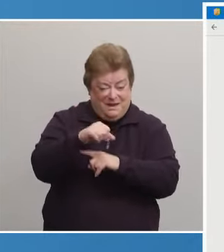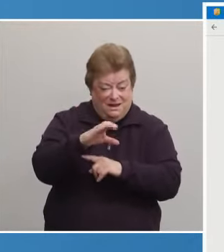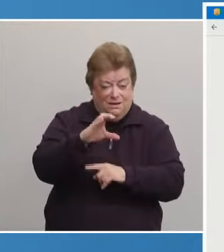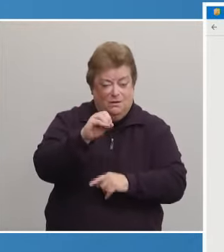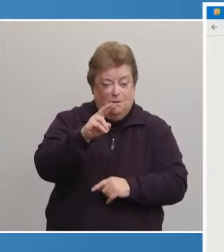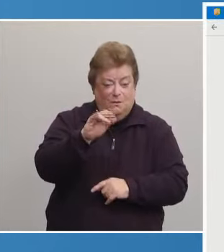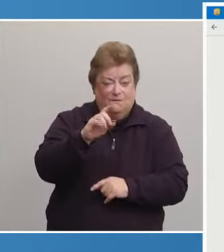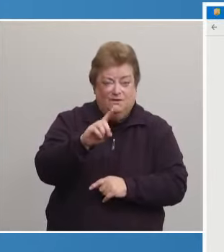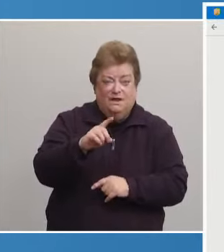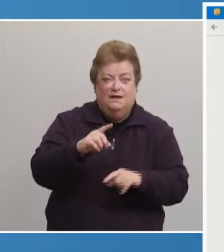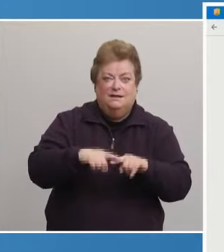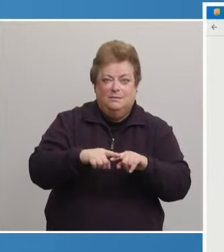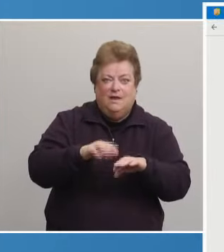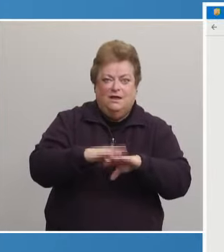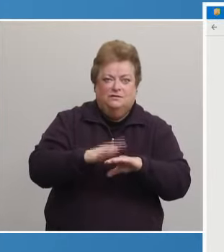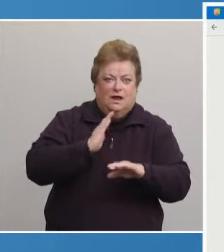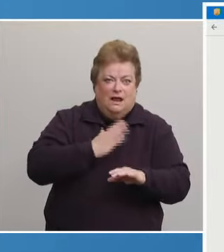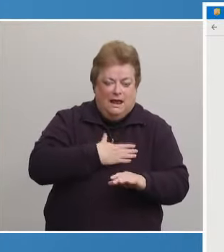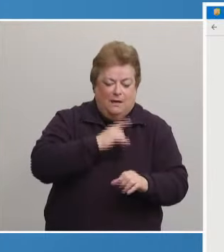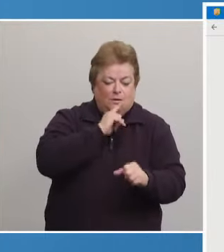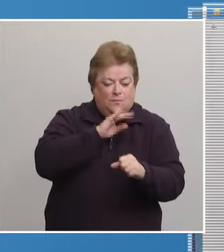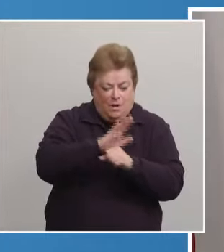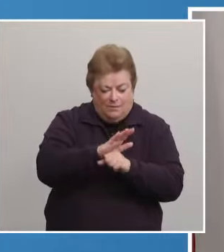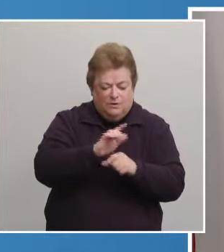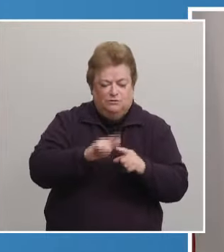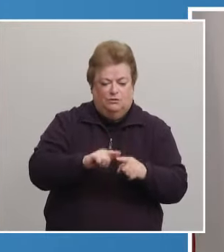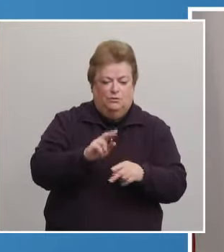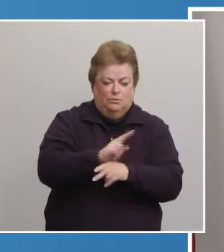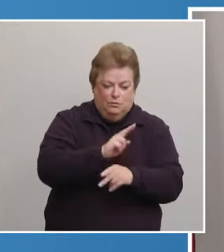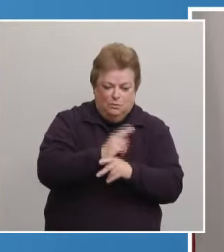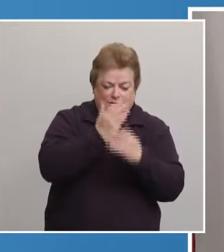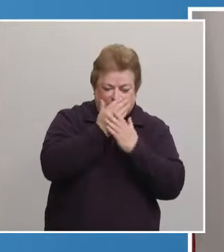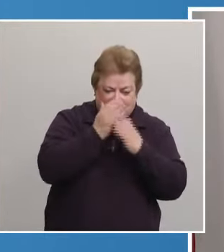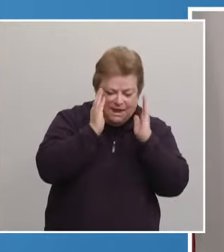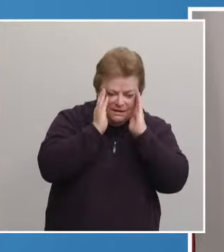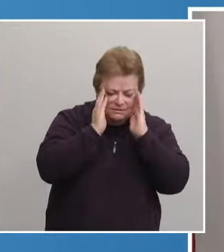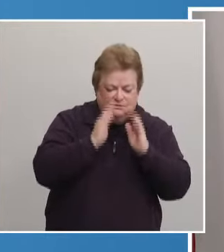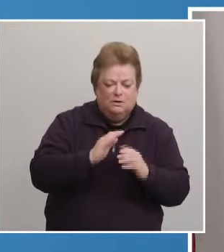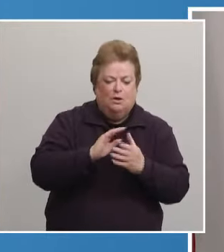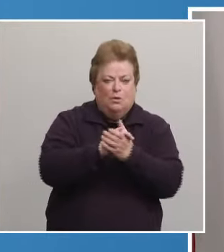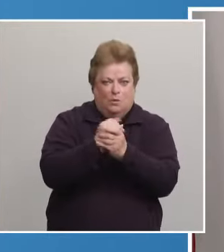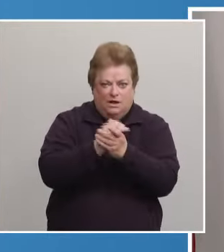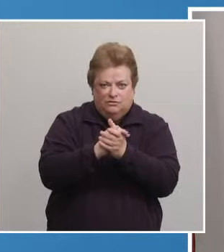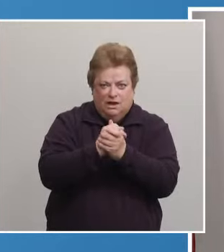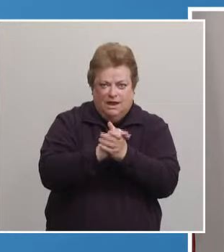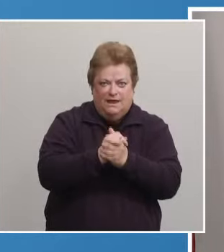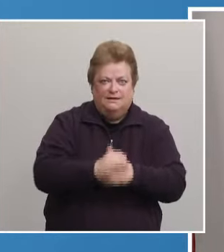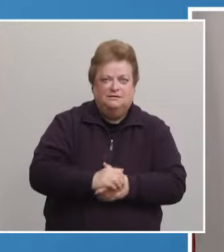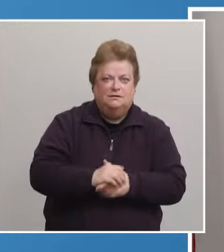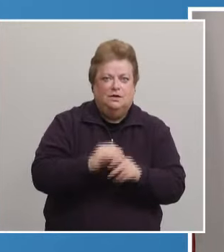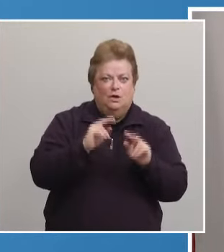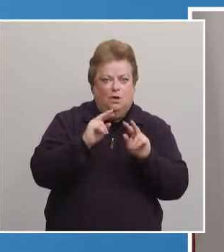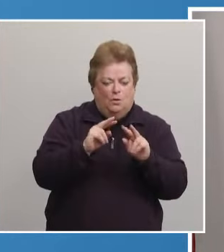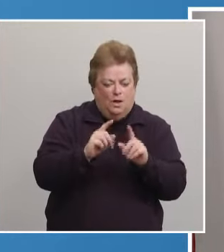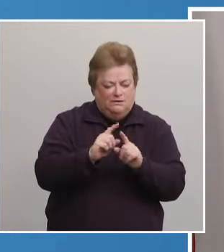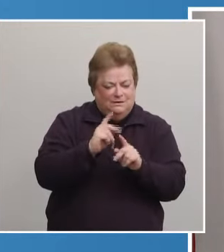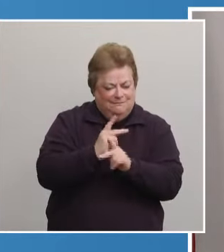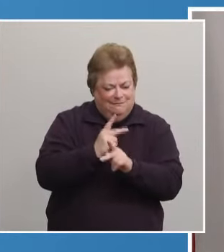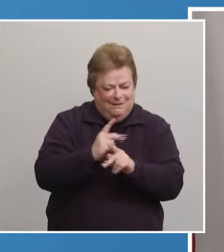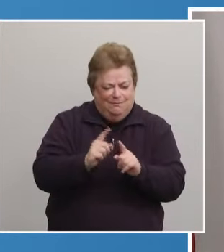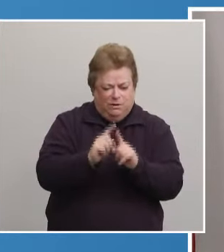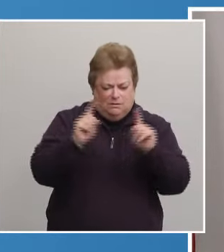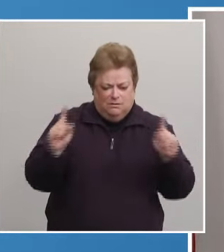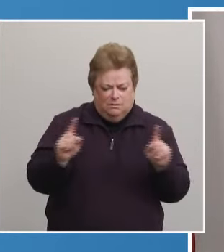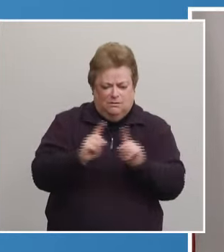to depend upon our collective commitment to wearing our masks, washing our hands, watching our distance from others,